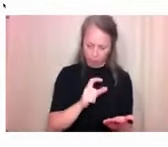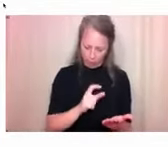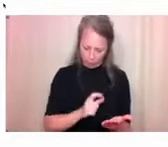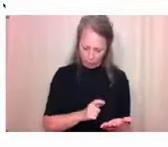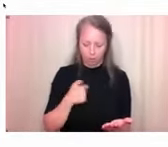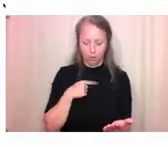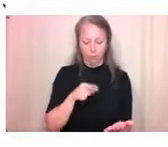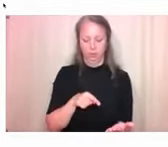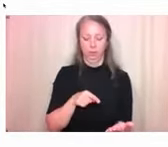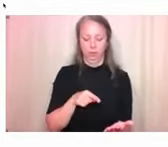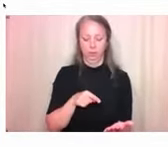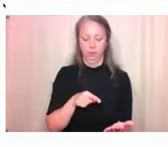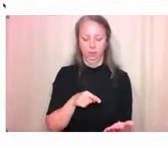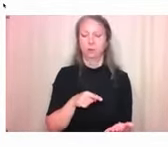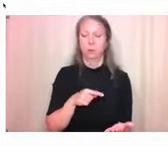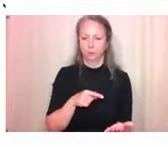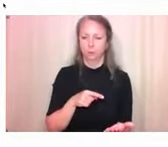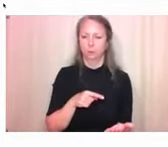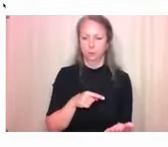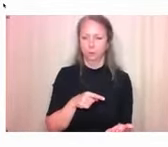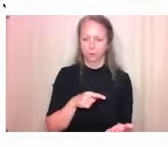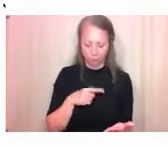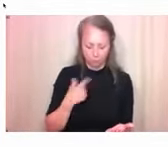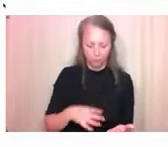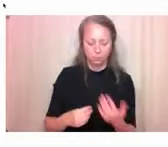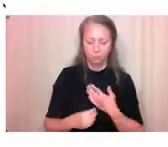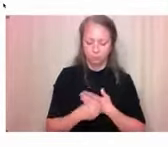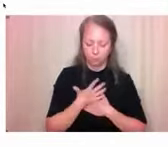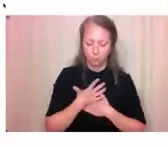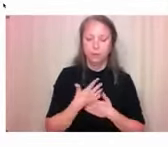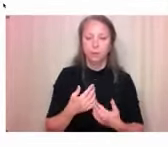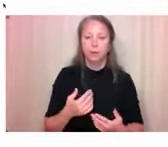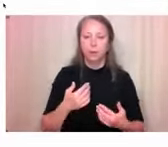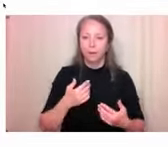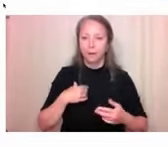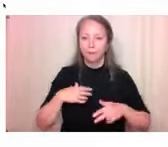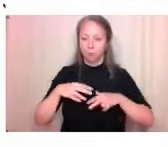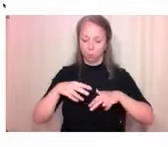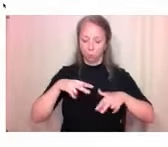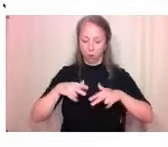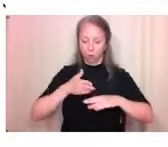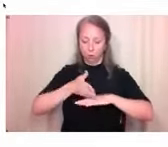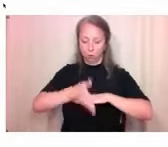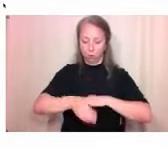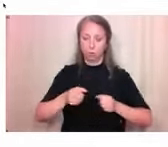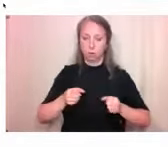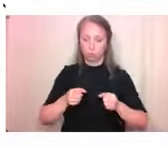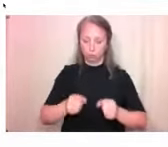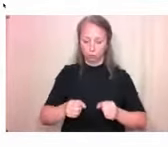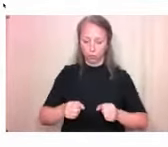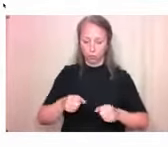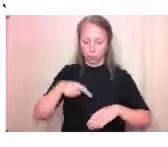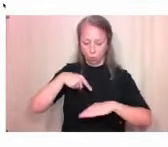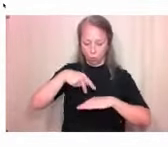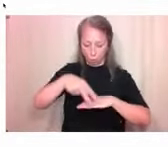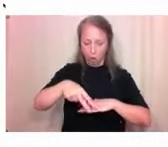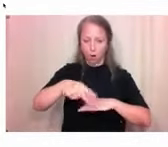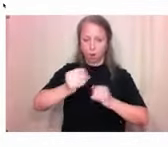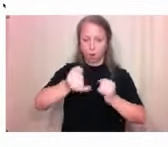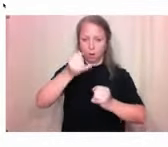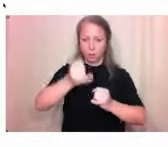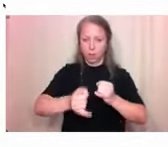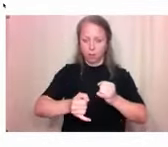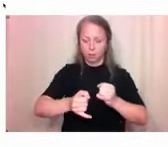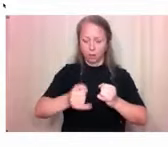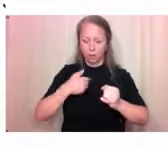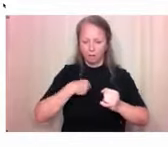it, it's a crosswalk that leads directly into a telephone pole. And I'm thinking in walking down the street, I,